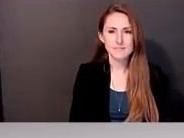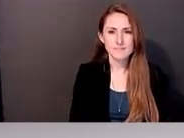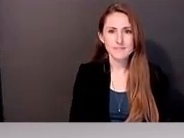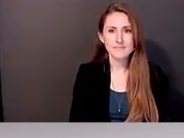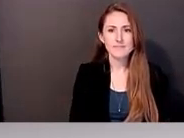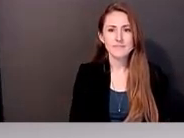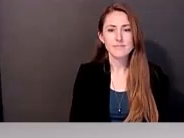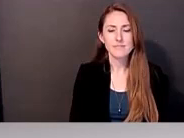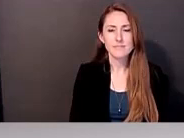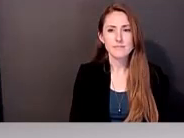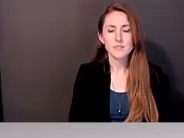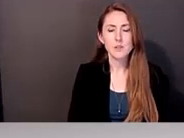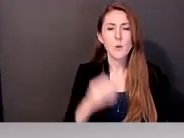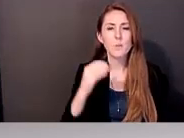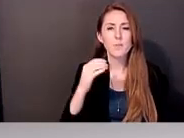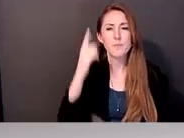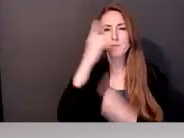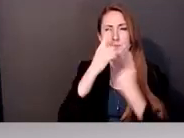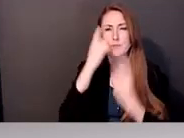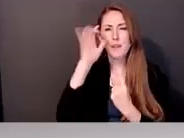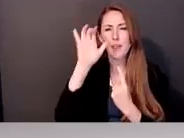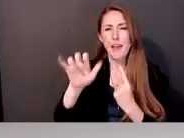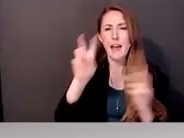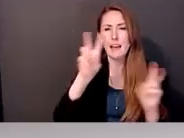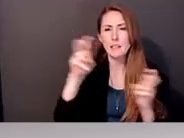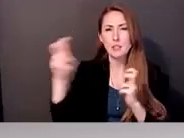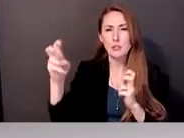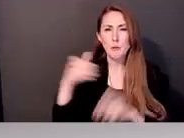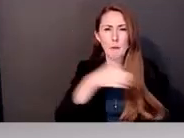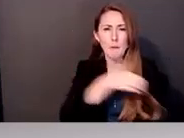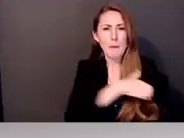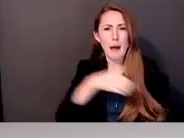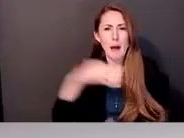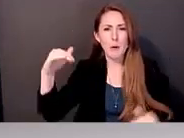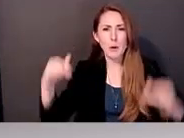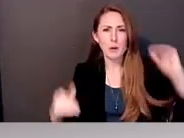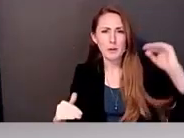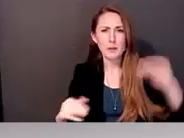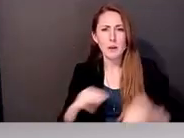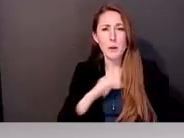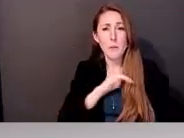of power and morality and bring in our first set of presenters.